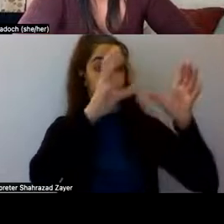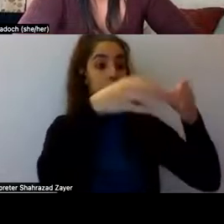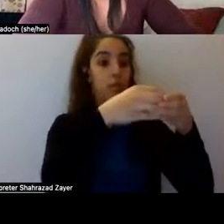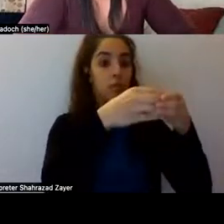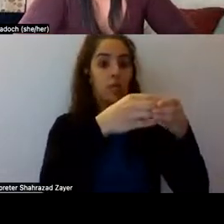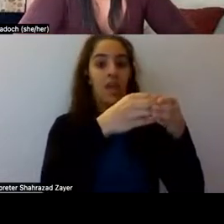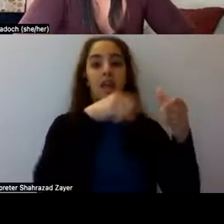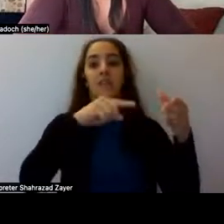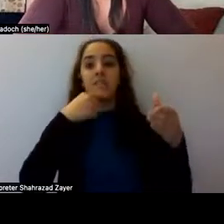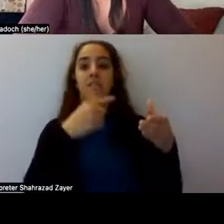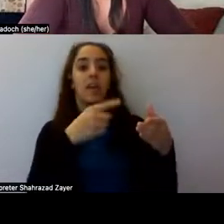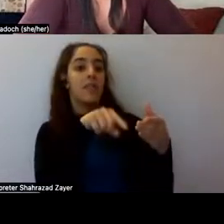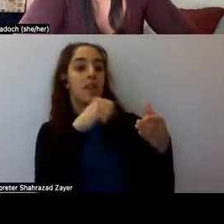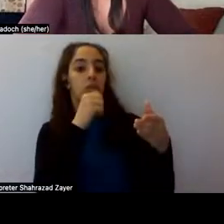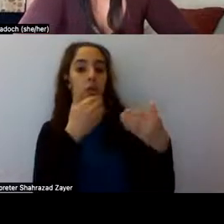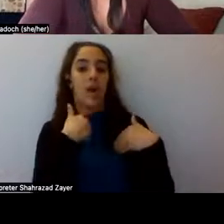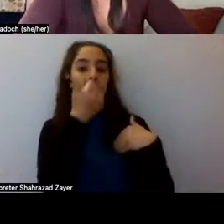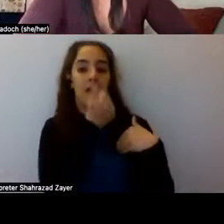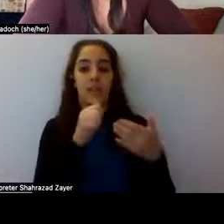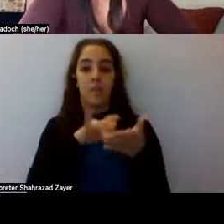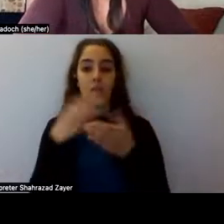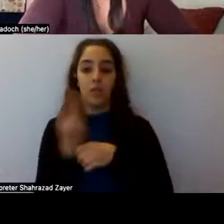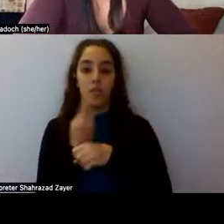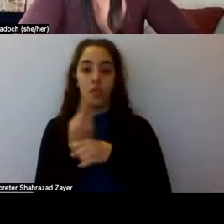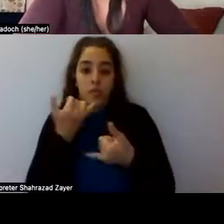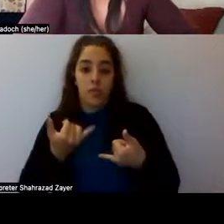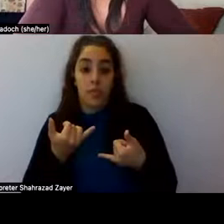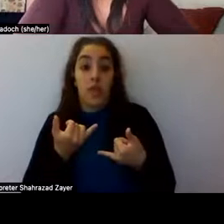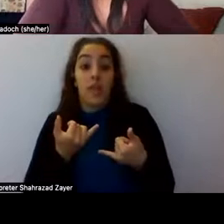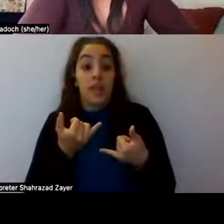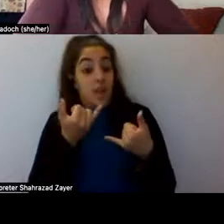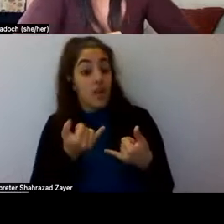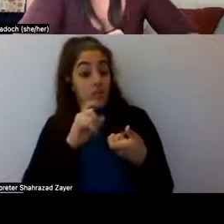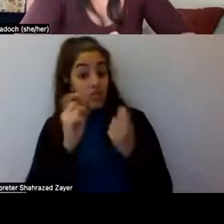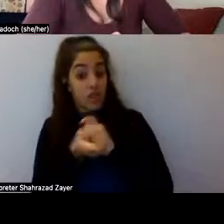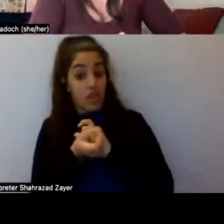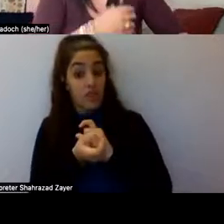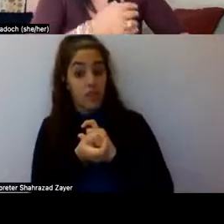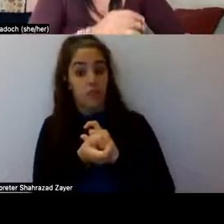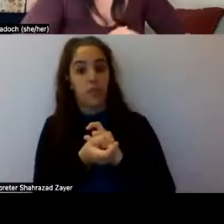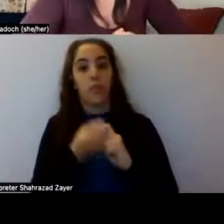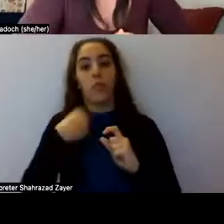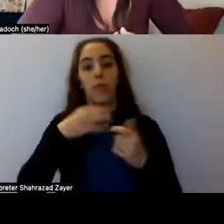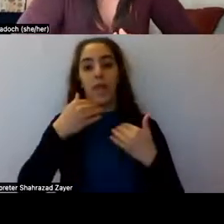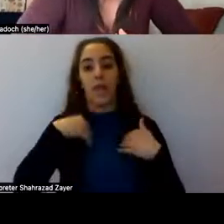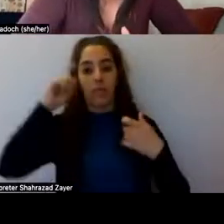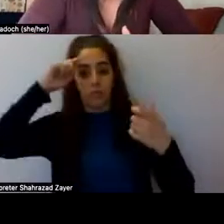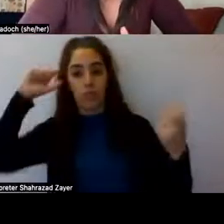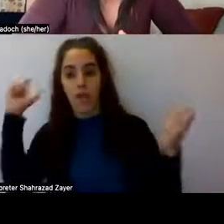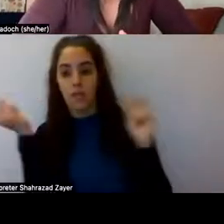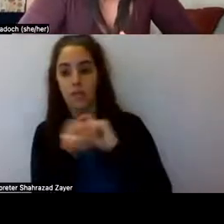we're finding ourselves in a, um, what is being called a Renaissance where people are